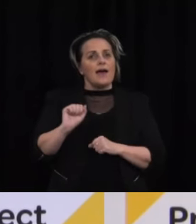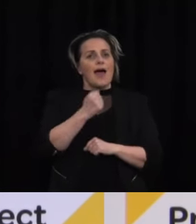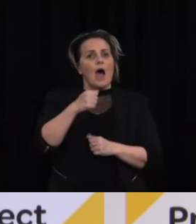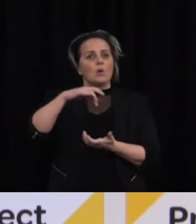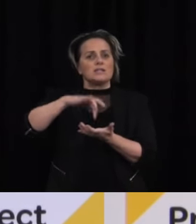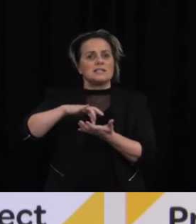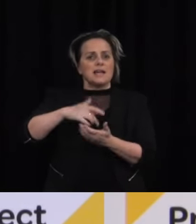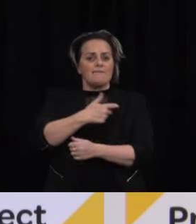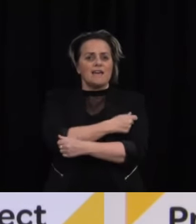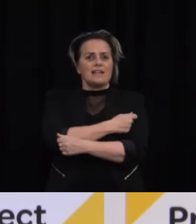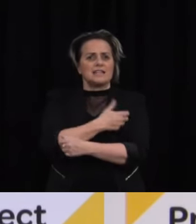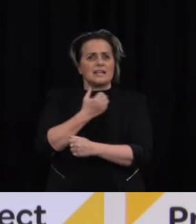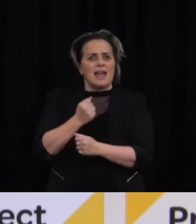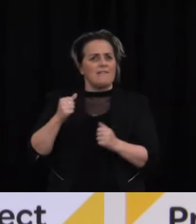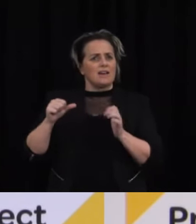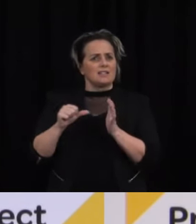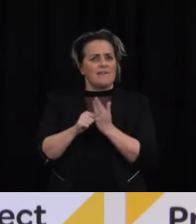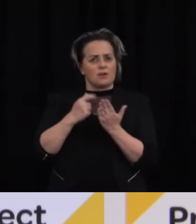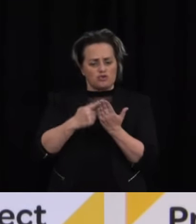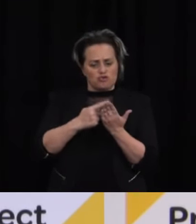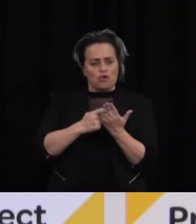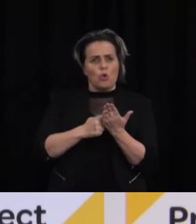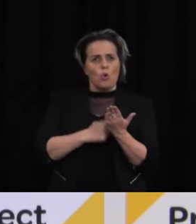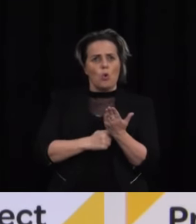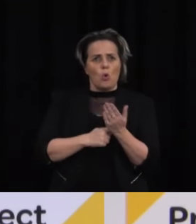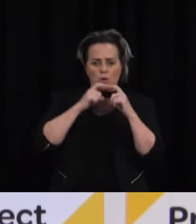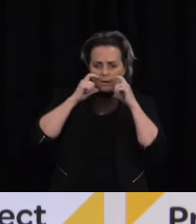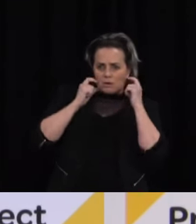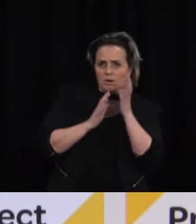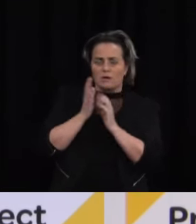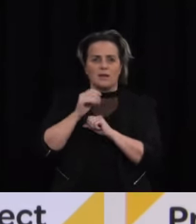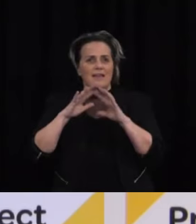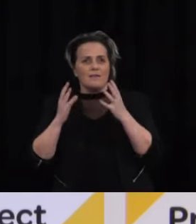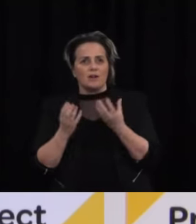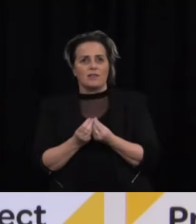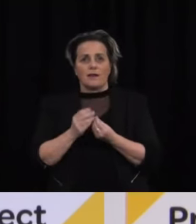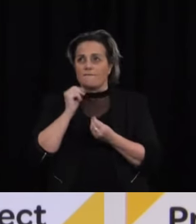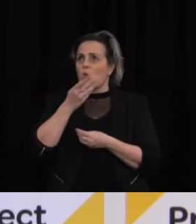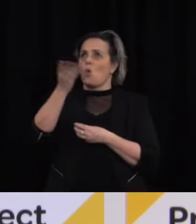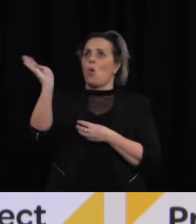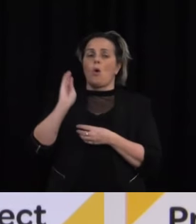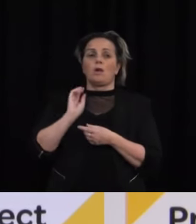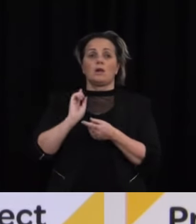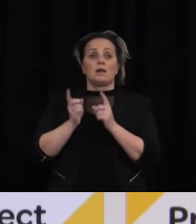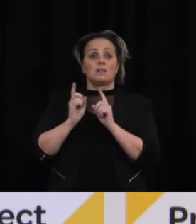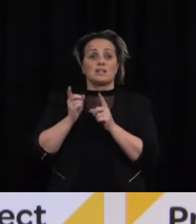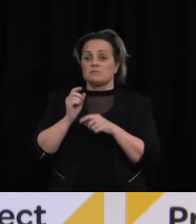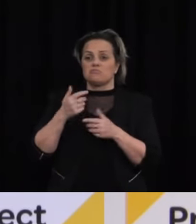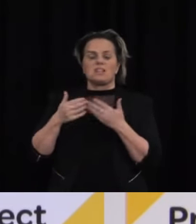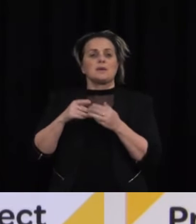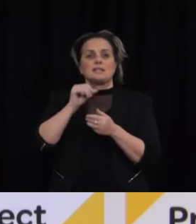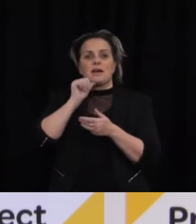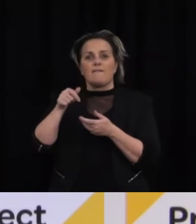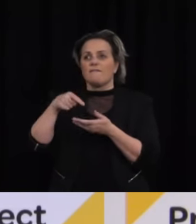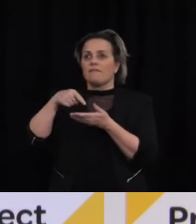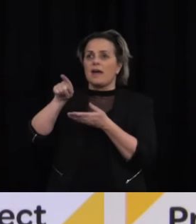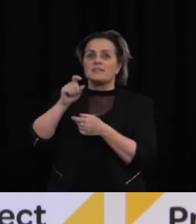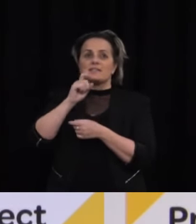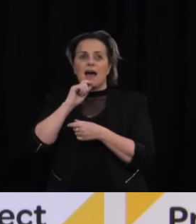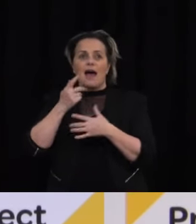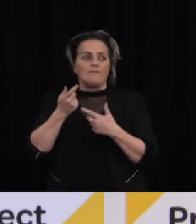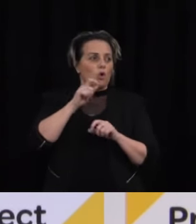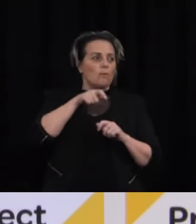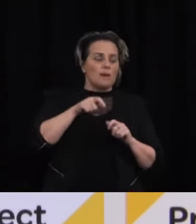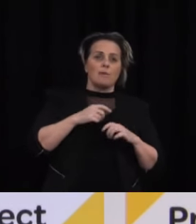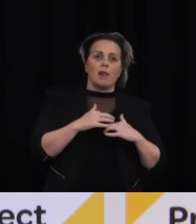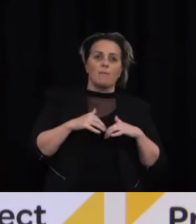have very strict infection prevention and control measures in place for everybody who is there whether it's people who are paid to be there, people who are volunteering or people who are